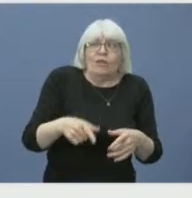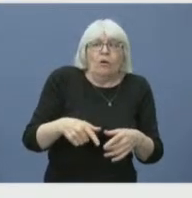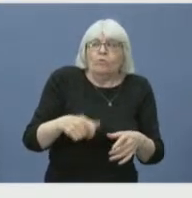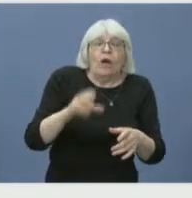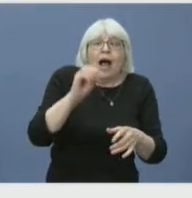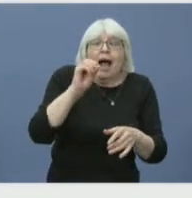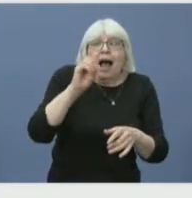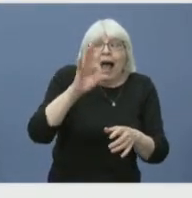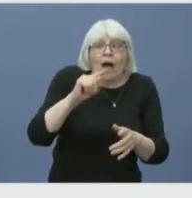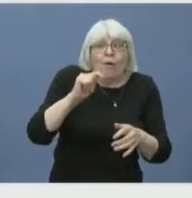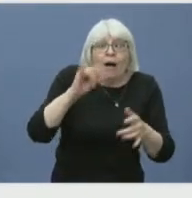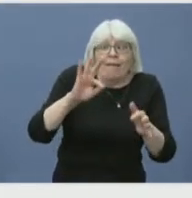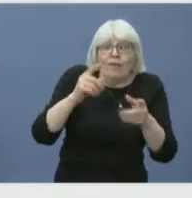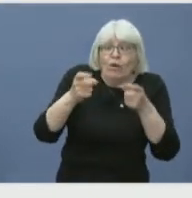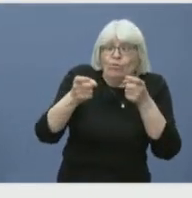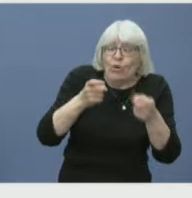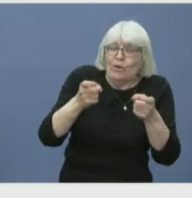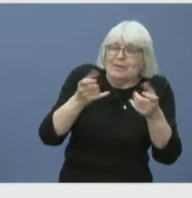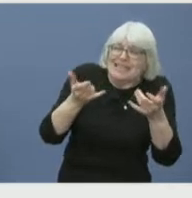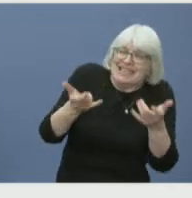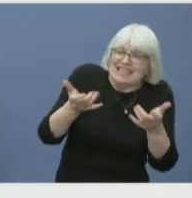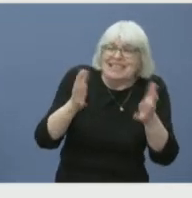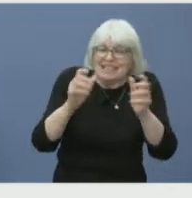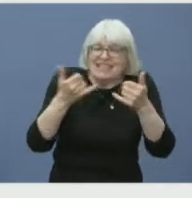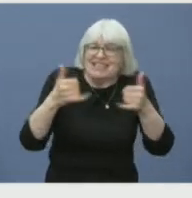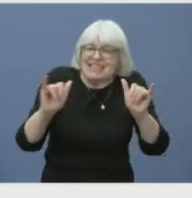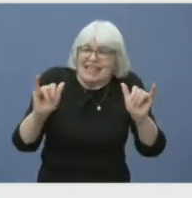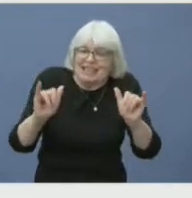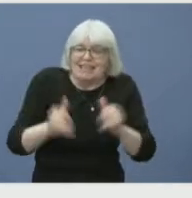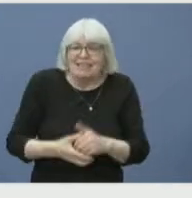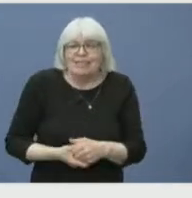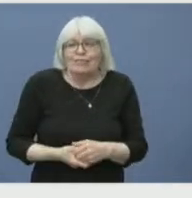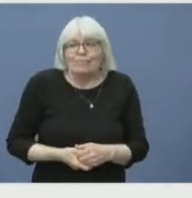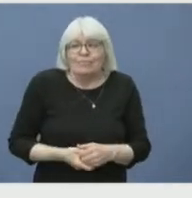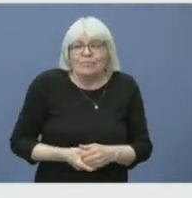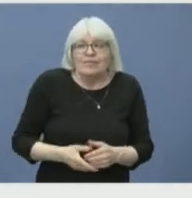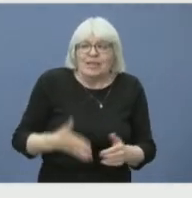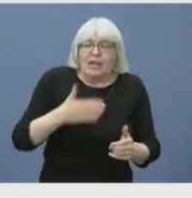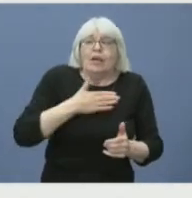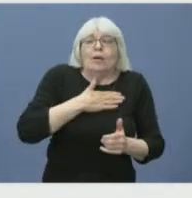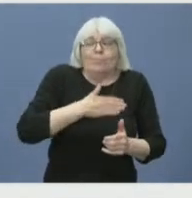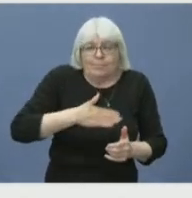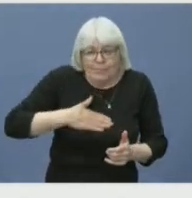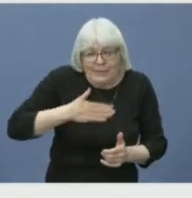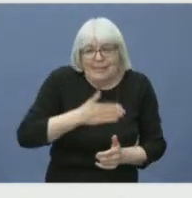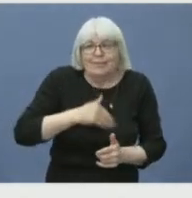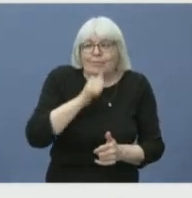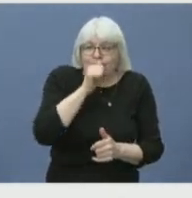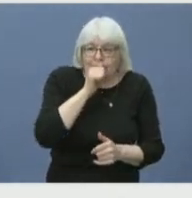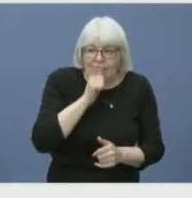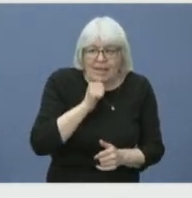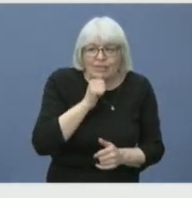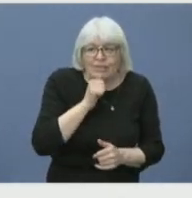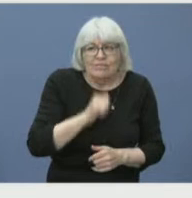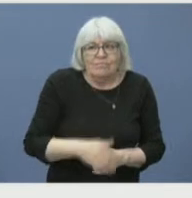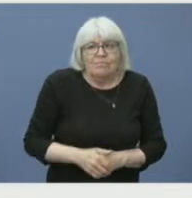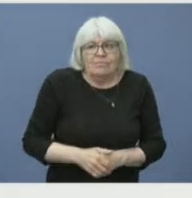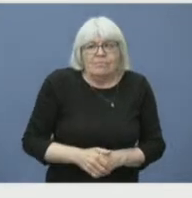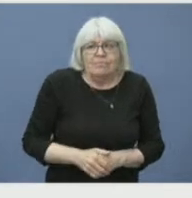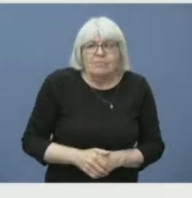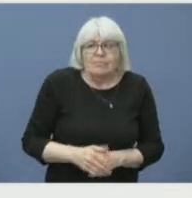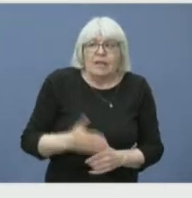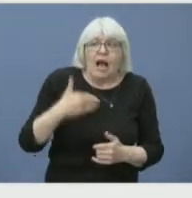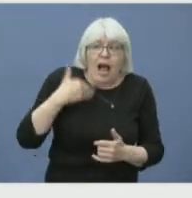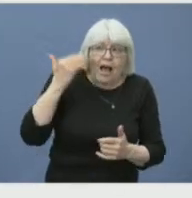We ask for your patience with this as we continue our hard work. I understand that the area municipalities are starting to share